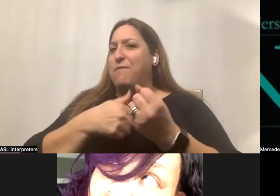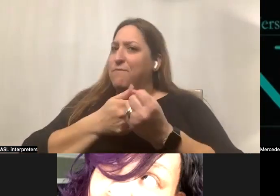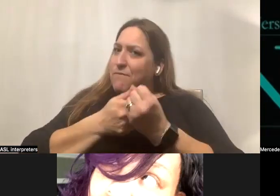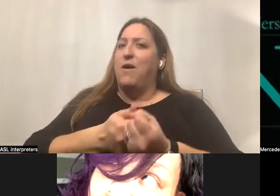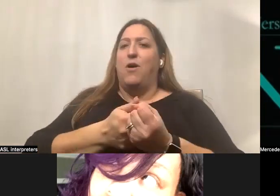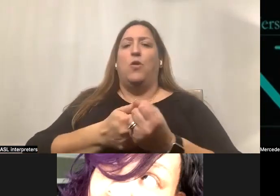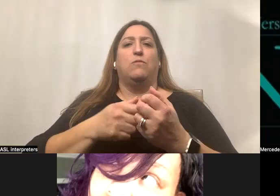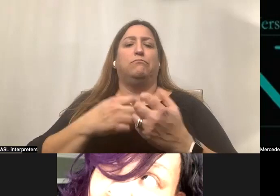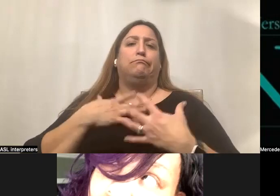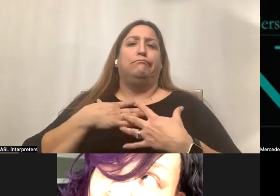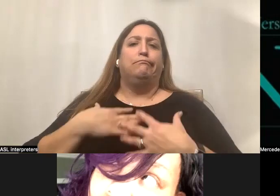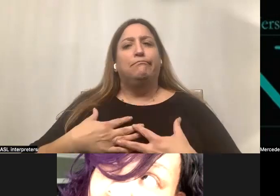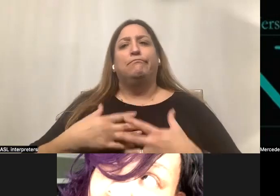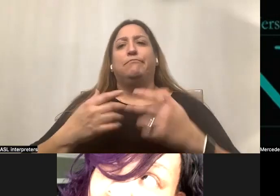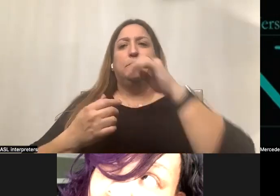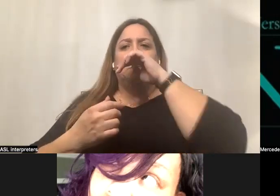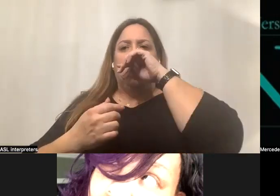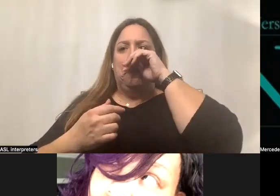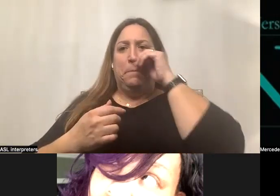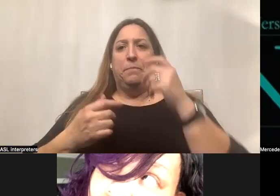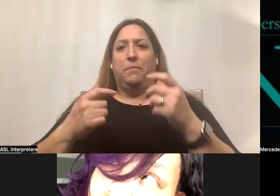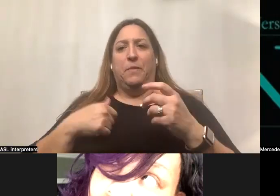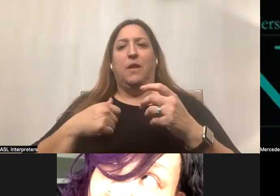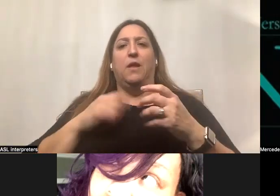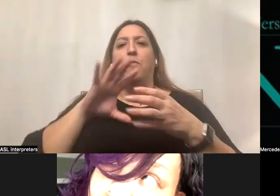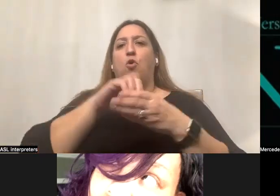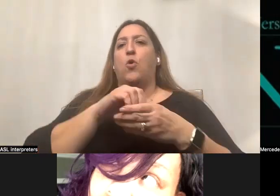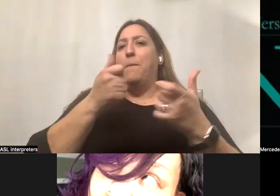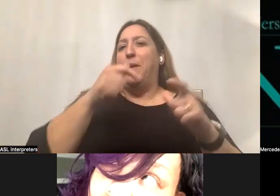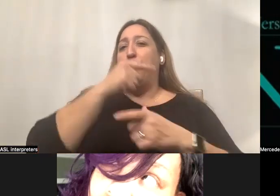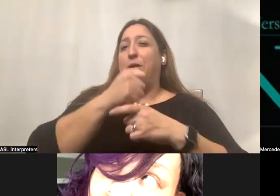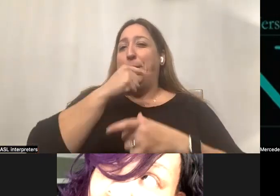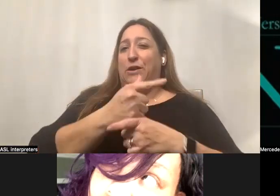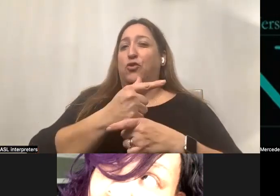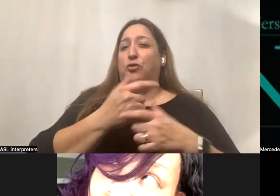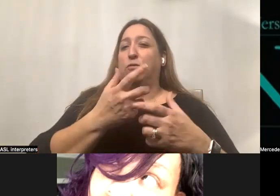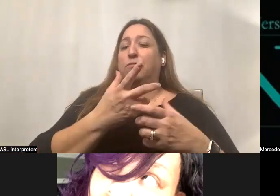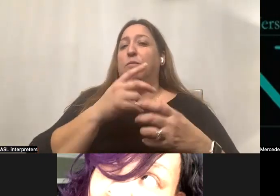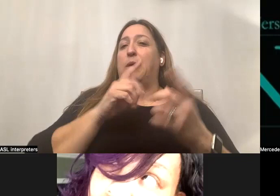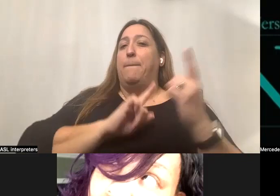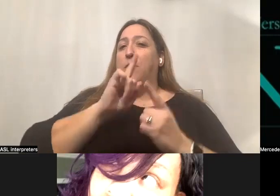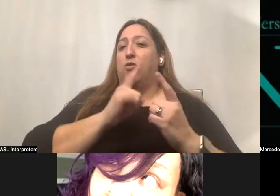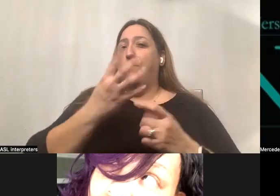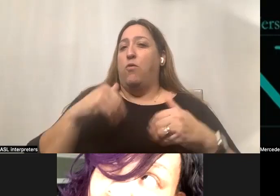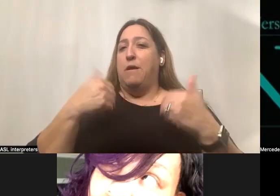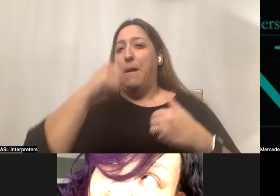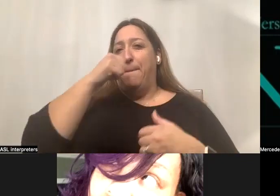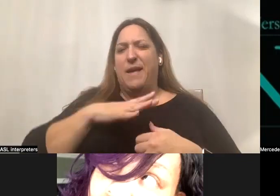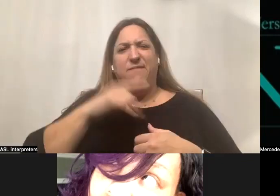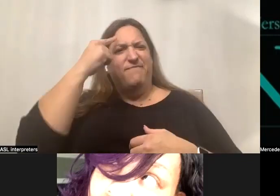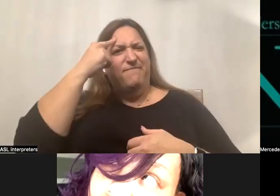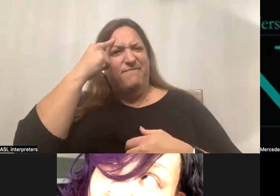was a, still am, belonged to Big Brothers, Big Sisters. So I mentored four young men. So I was wondering how can I take my